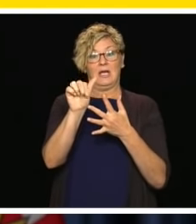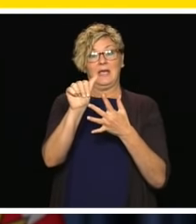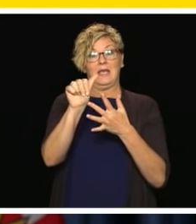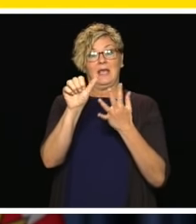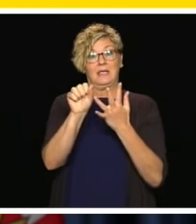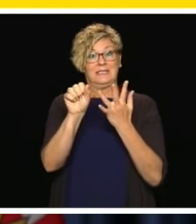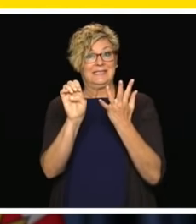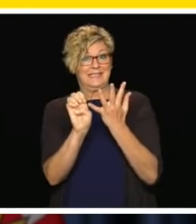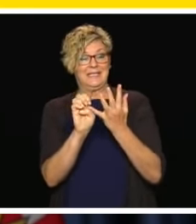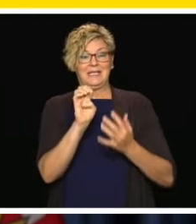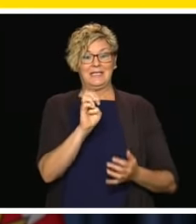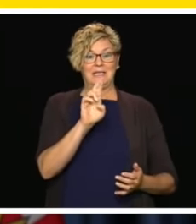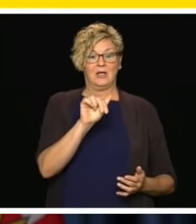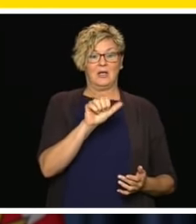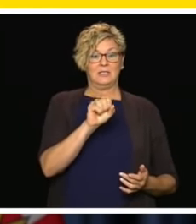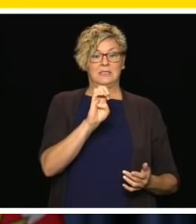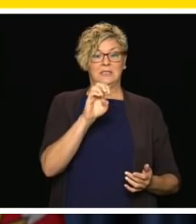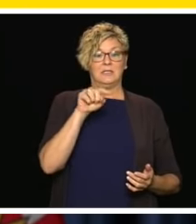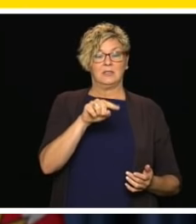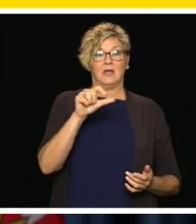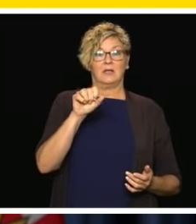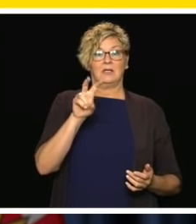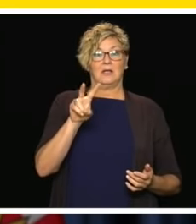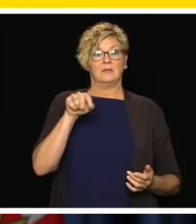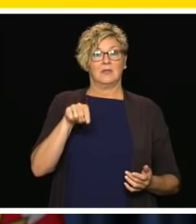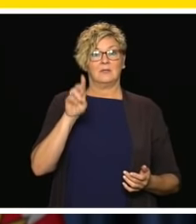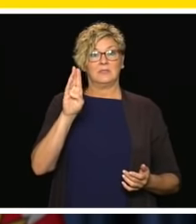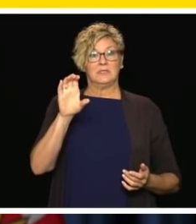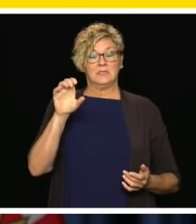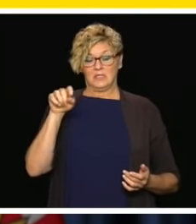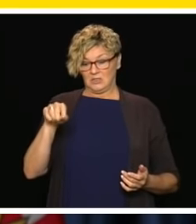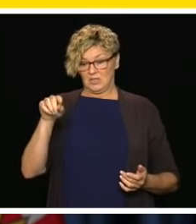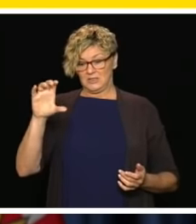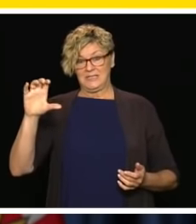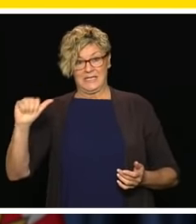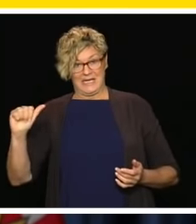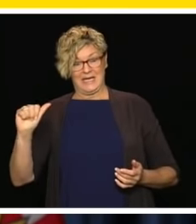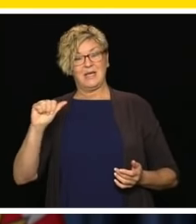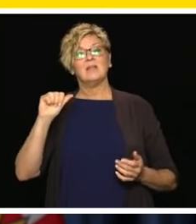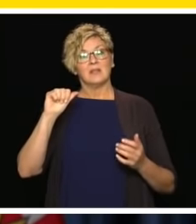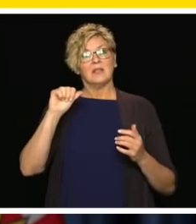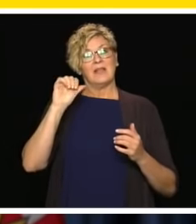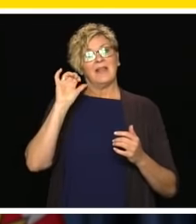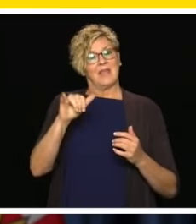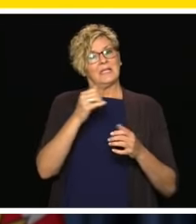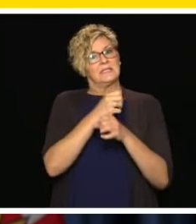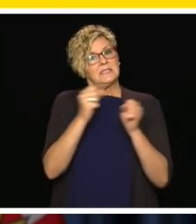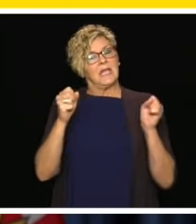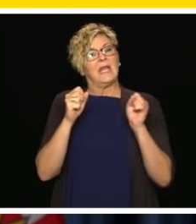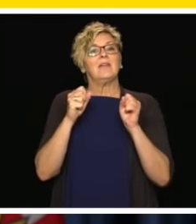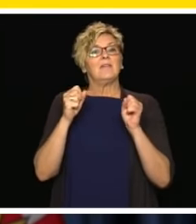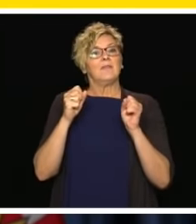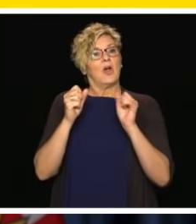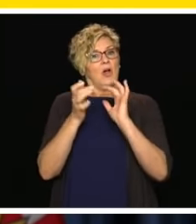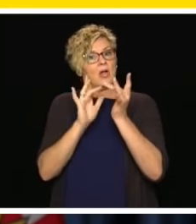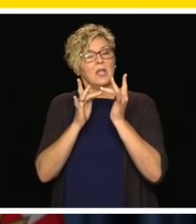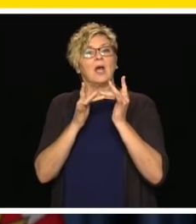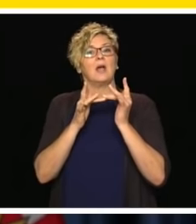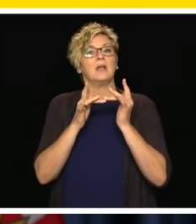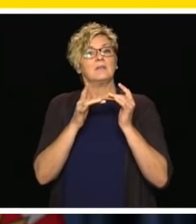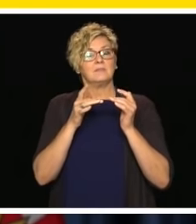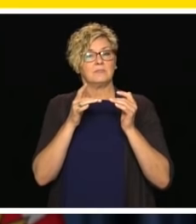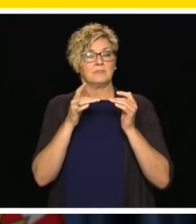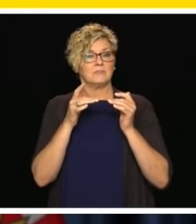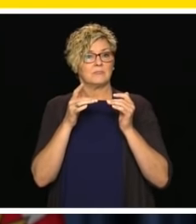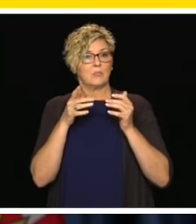.ca with more mental health support for students and trauma-informed practices for teachers. Erase has an online student safety